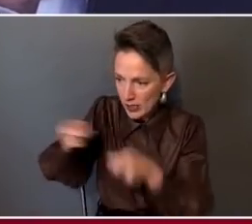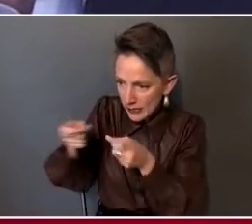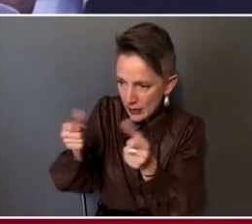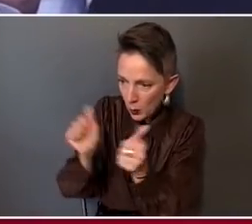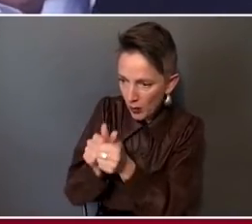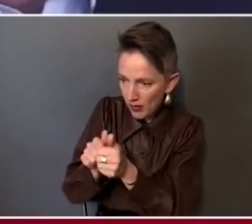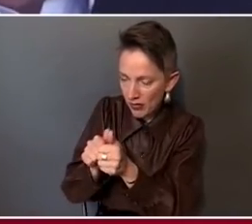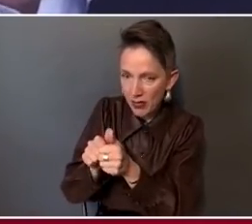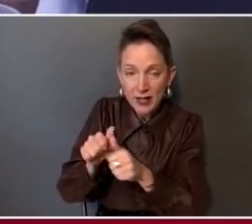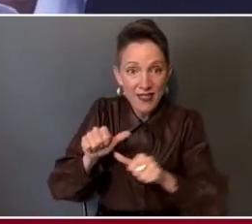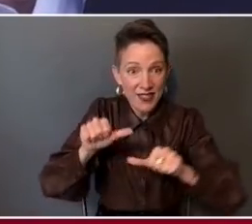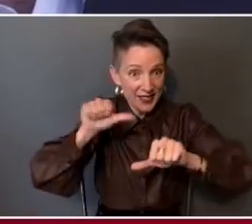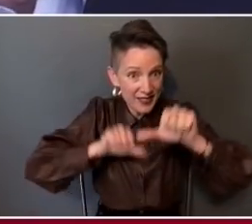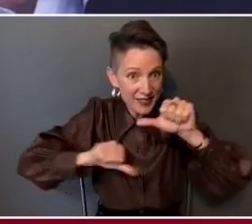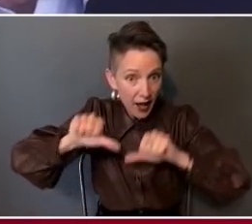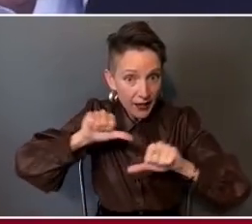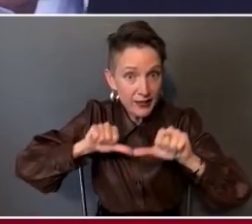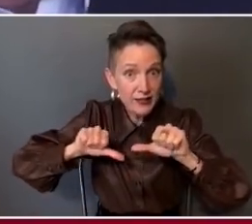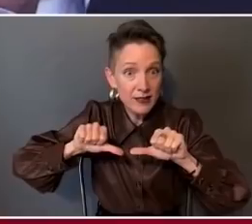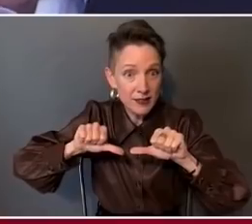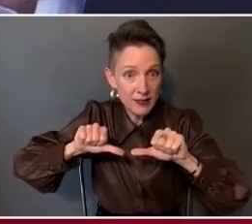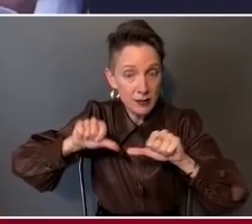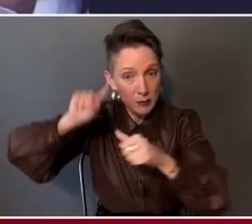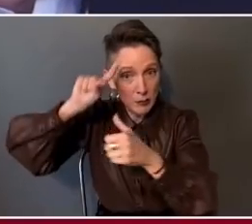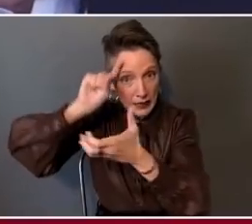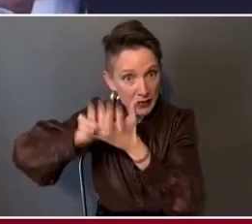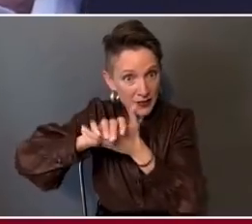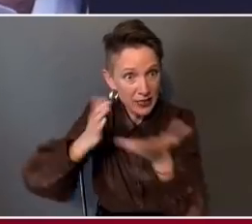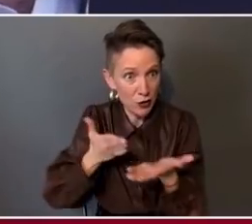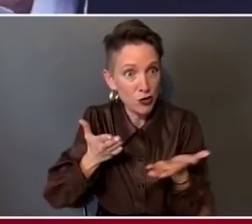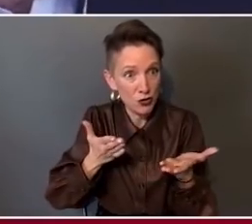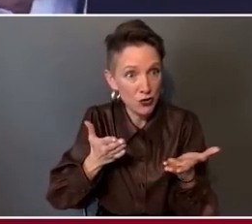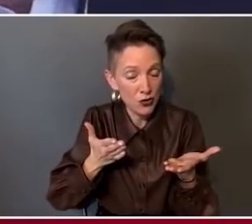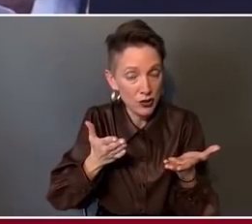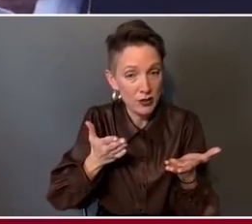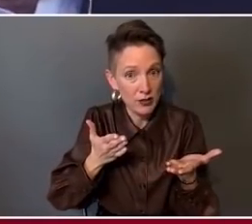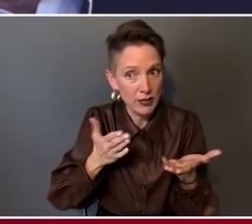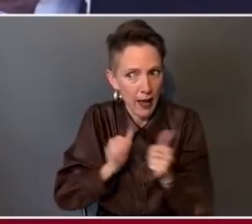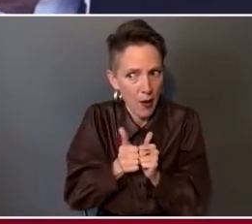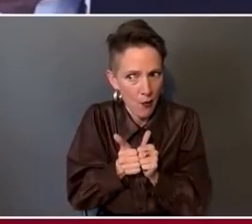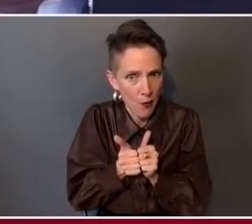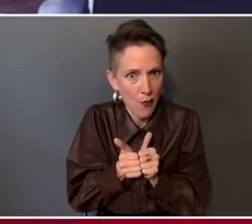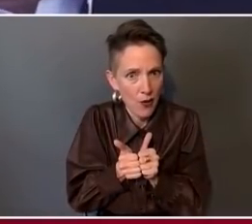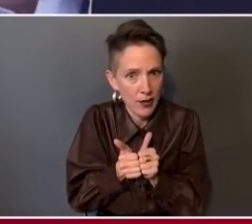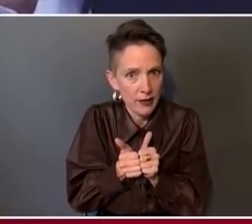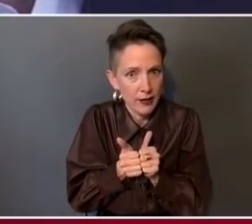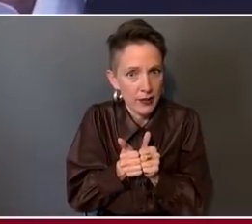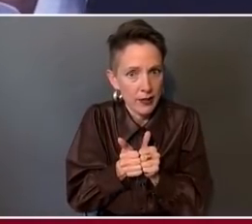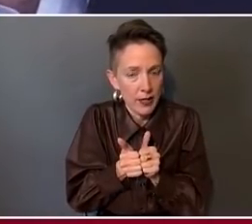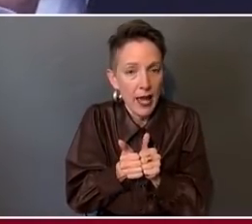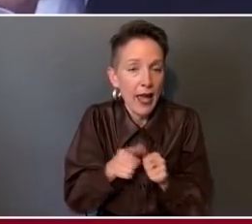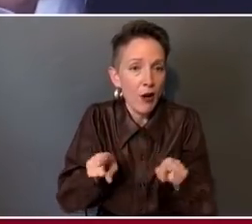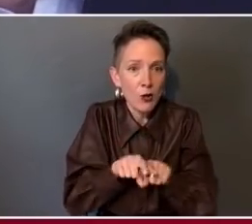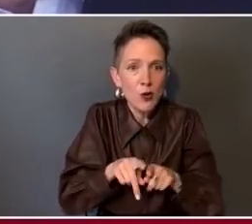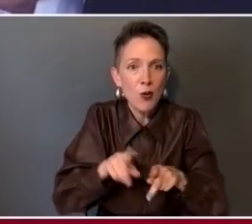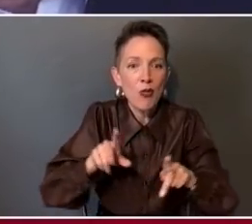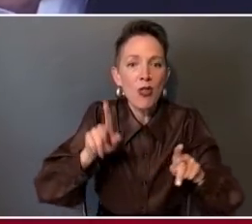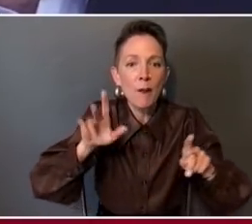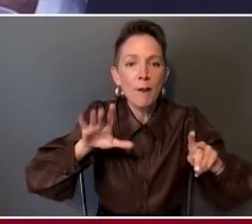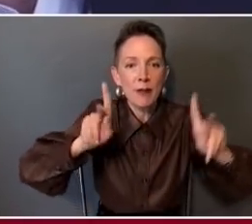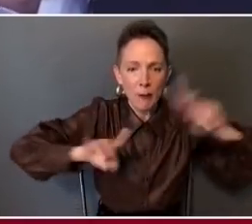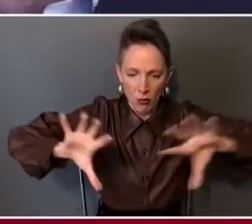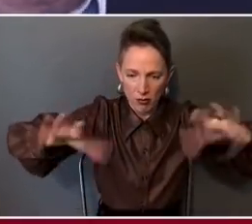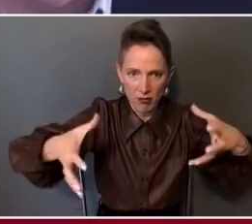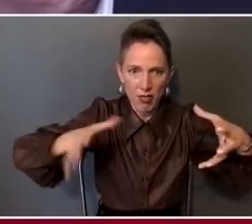the scientific beliefs in this country, as well as, I guess, what you would call the body politic. And so I don't